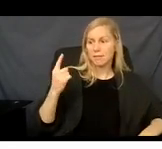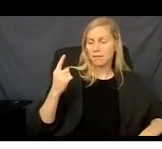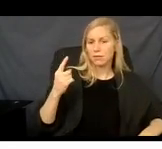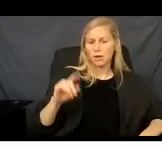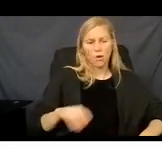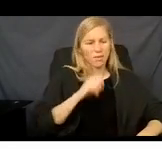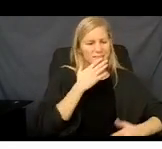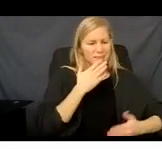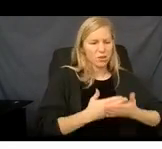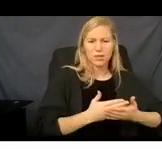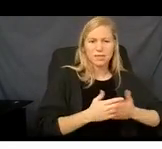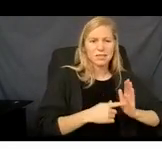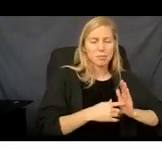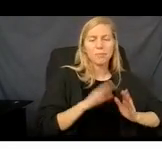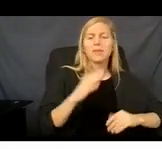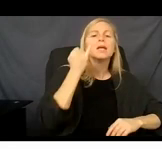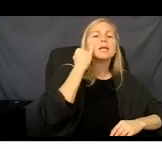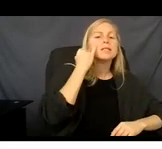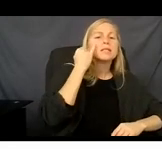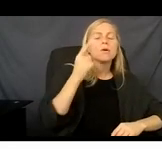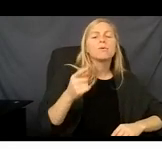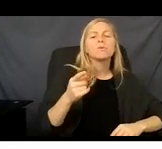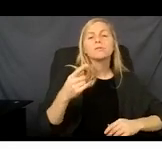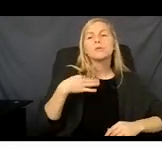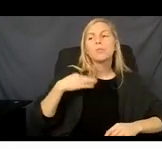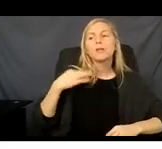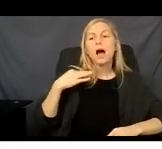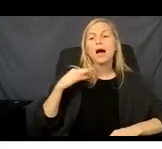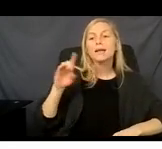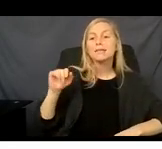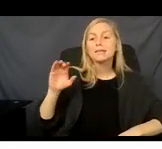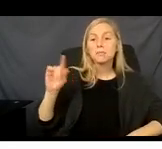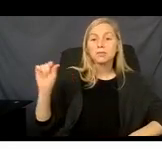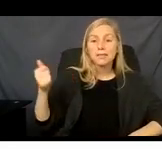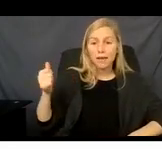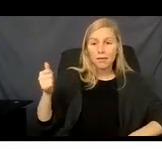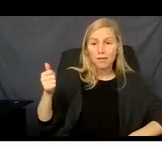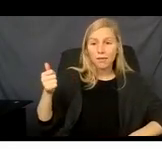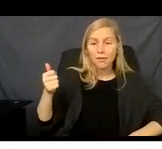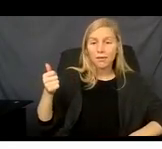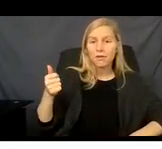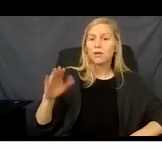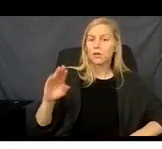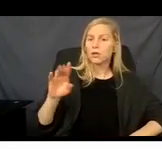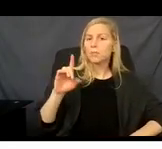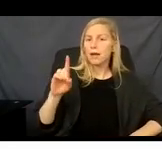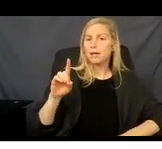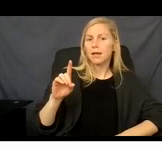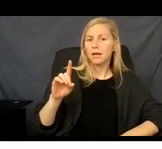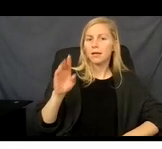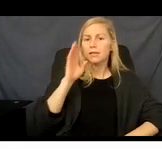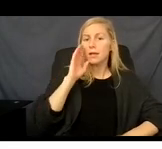example. Let's say you apply like the 10th of December, you would have your Medicaid start from